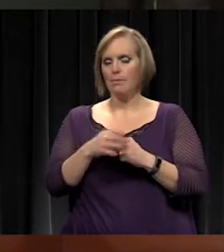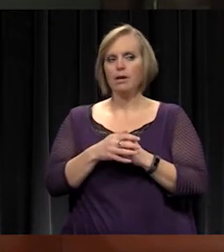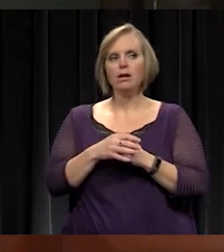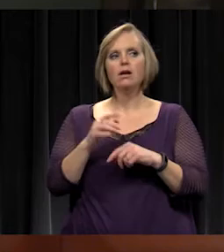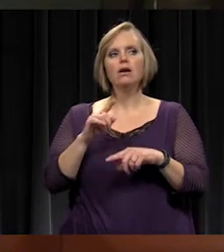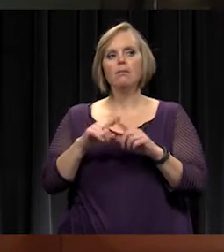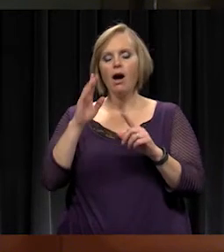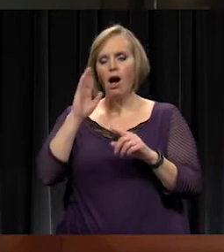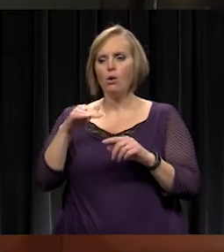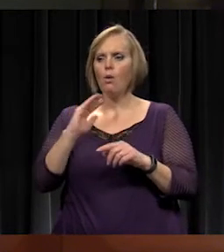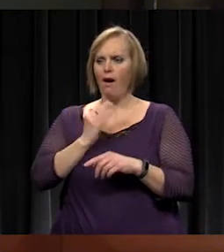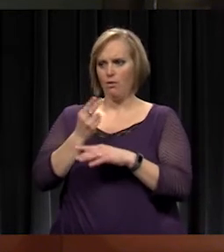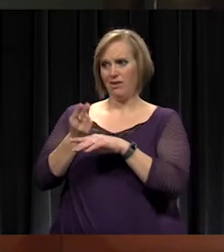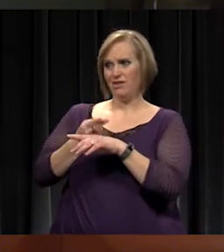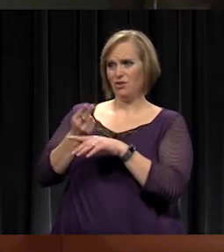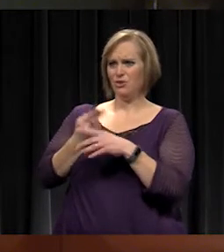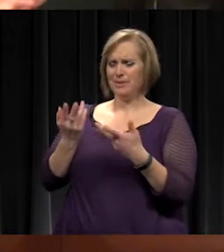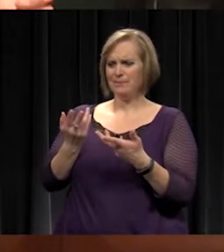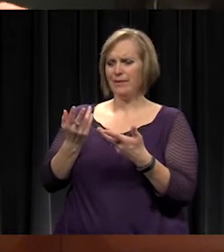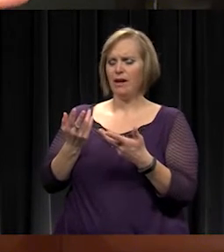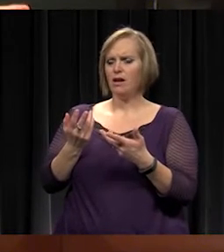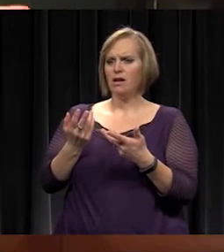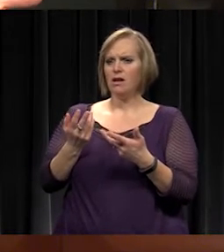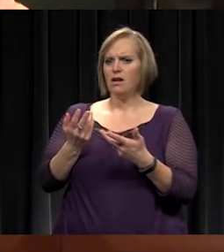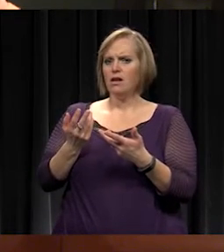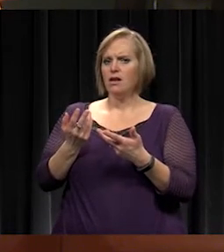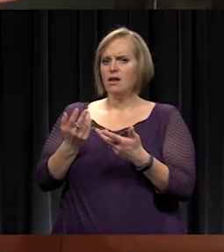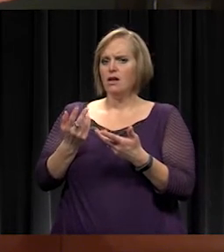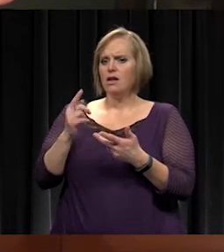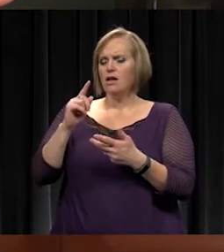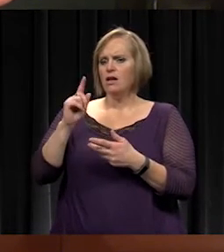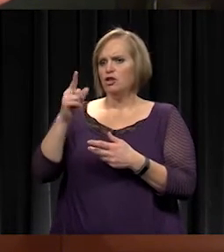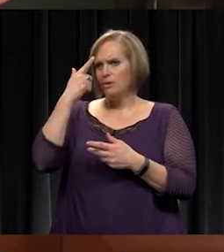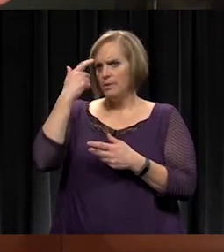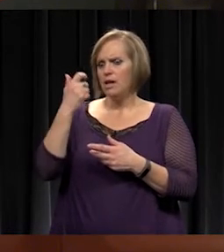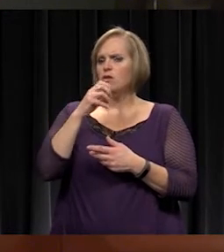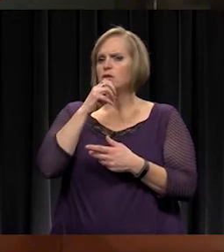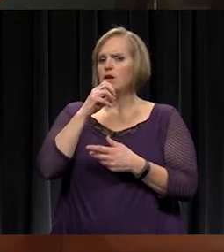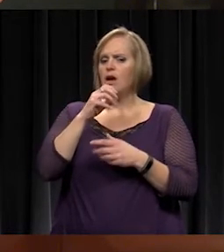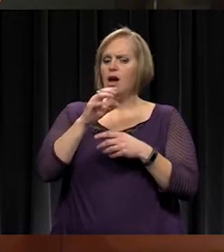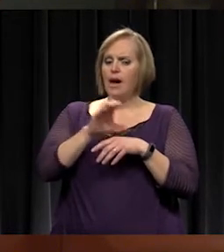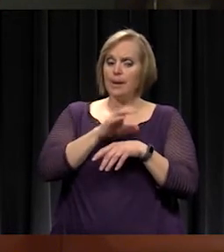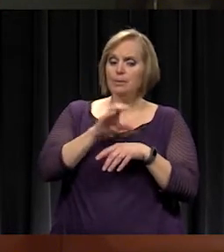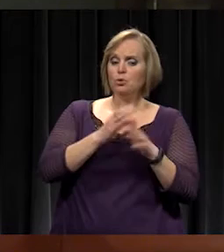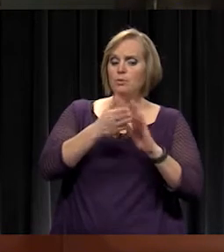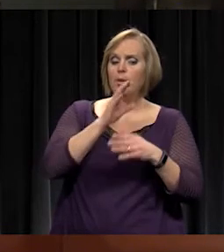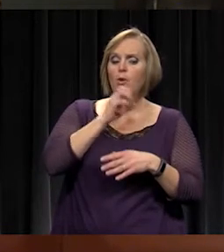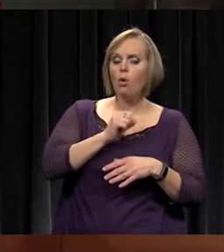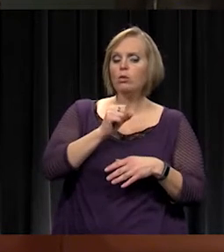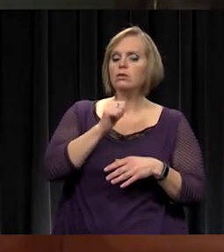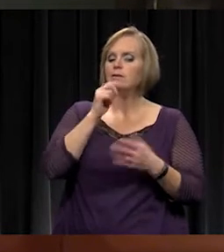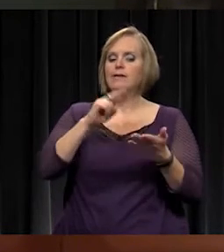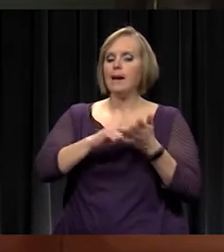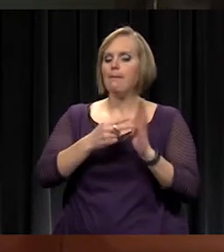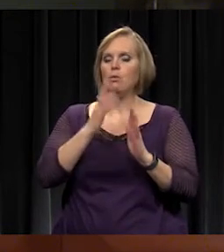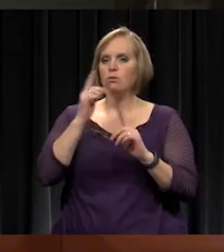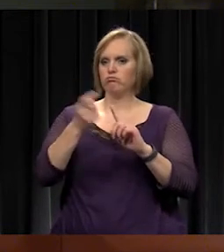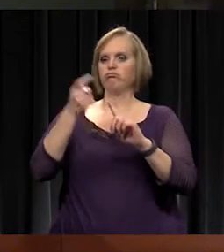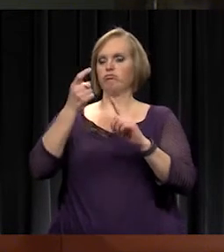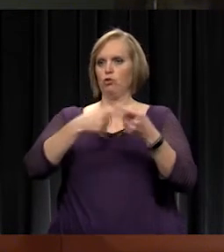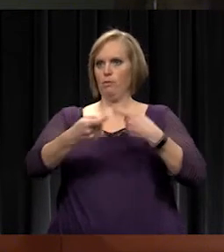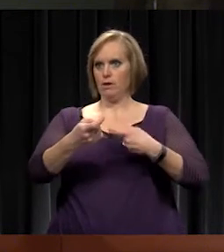track history is we're not, just because a desktop is aging out, we're not necessarily going to automatically replace it. Correct. We